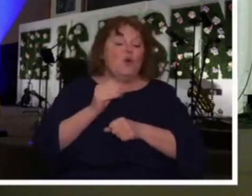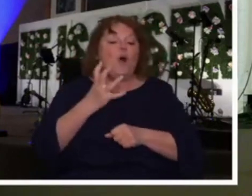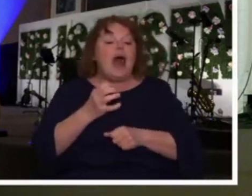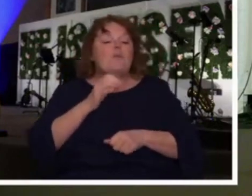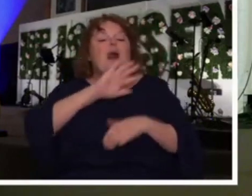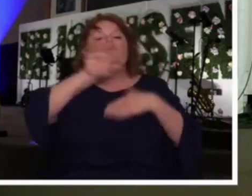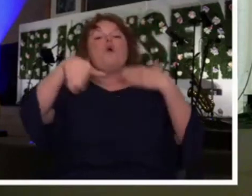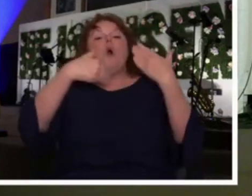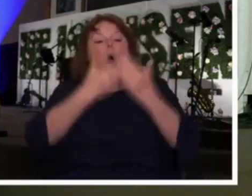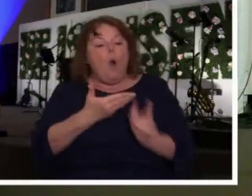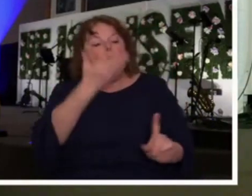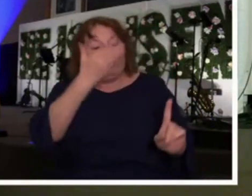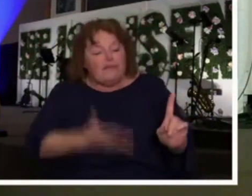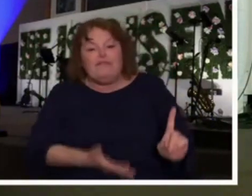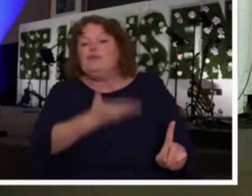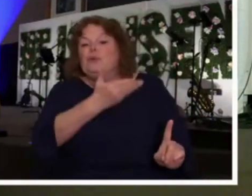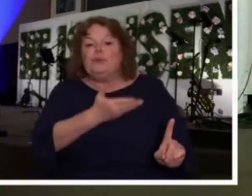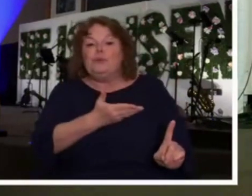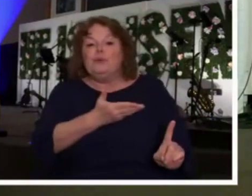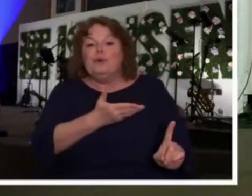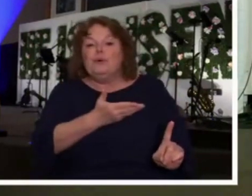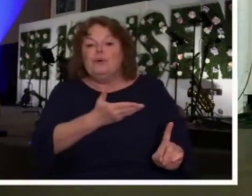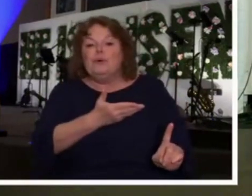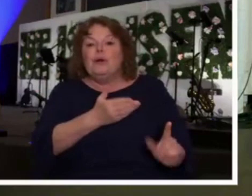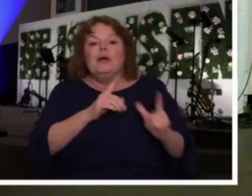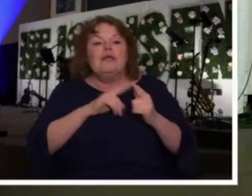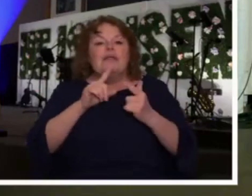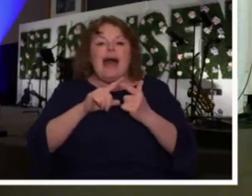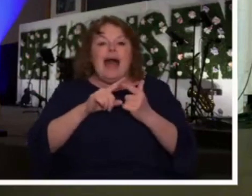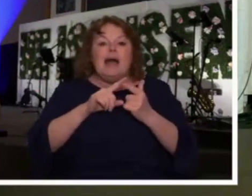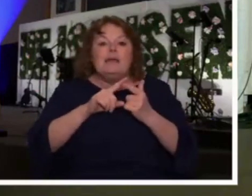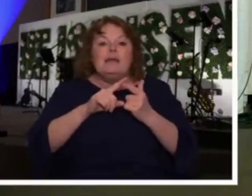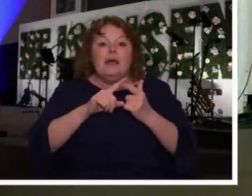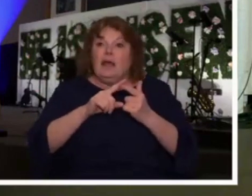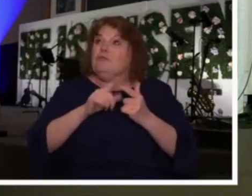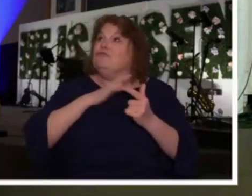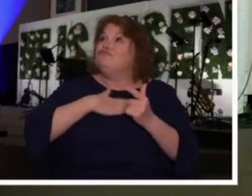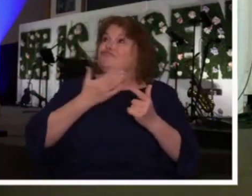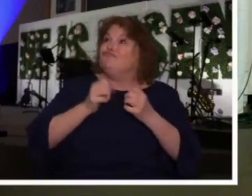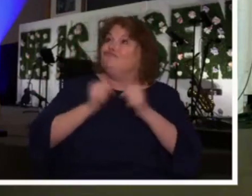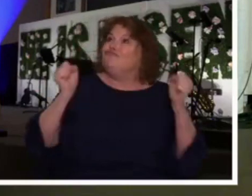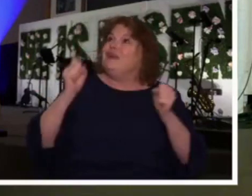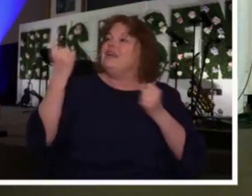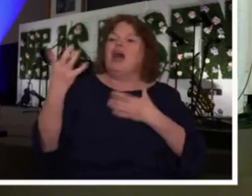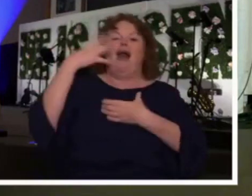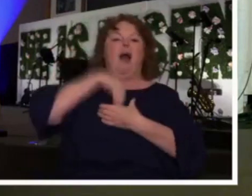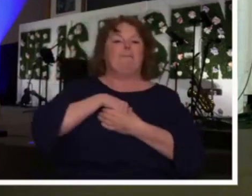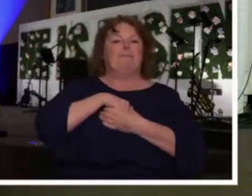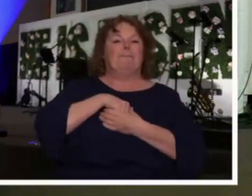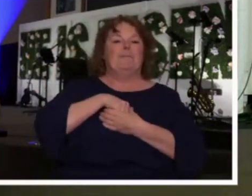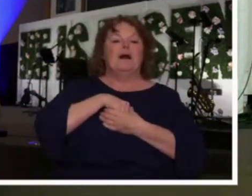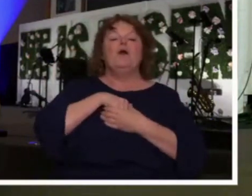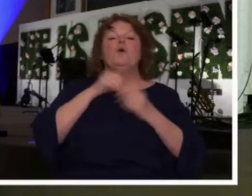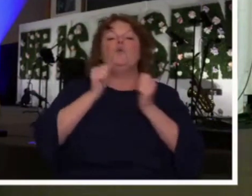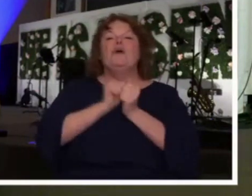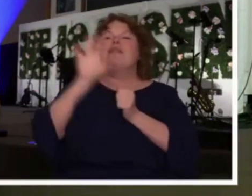And when you do that, He then begins to live within you in the fullness of His power. In fact,